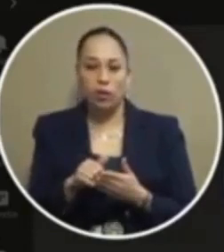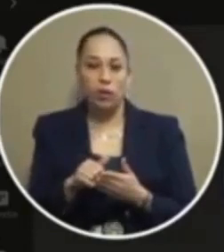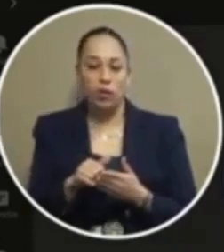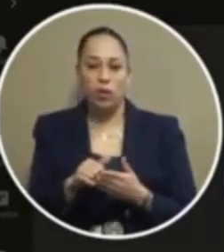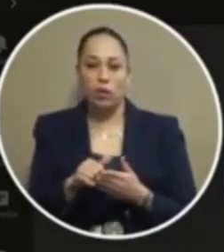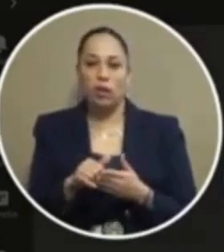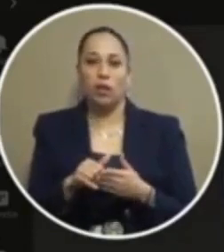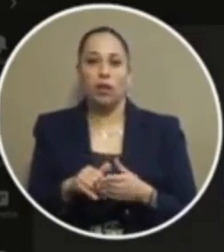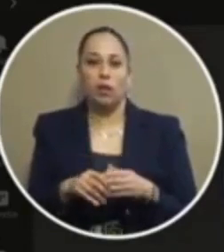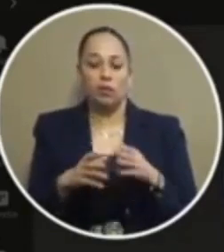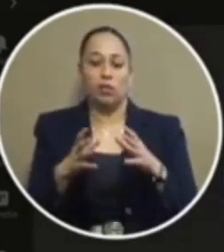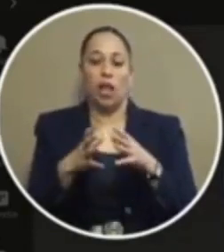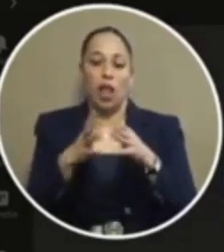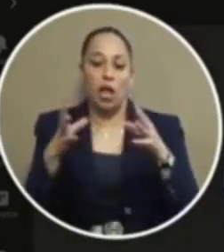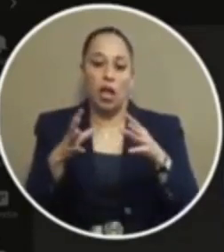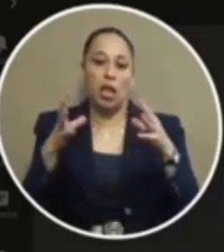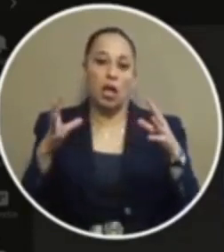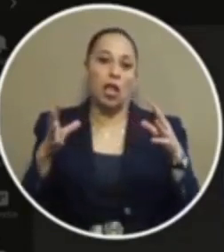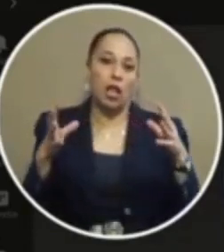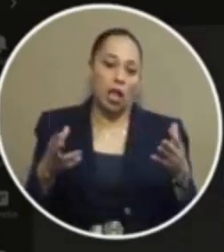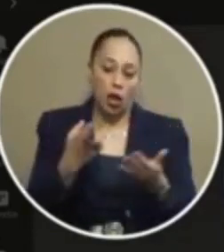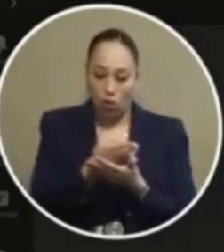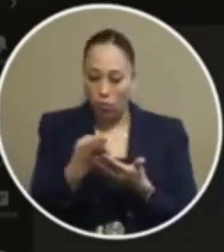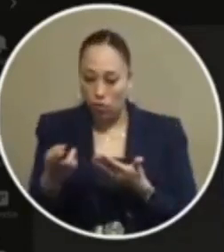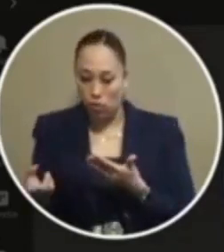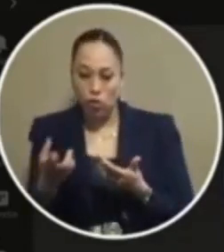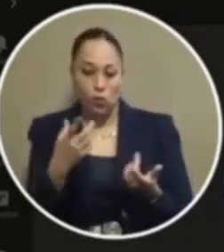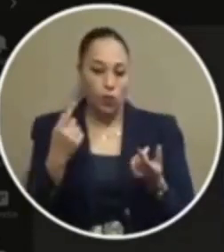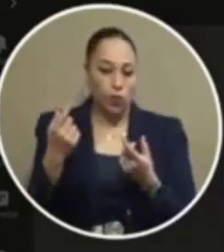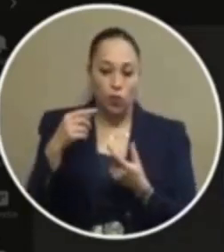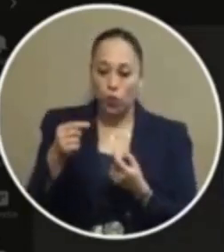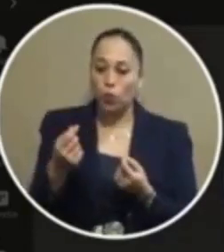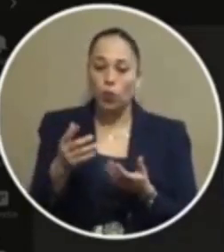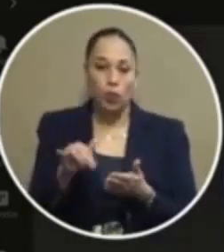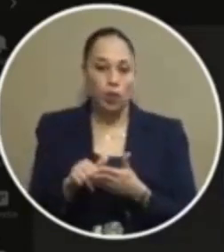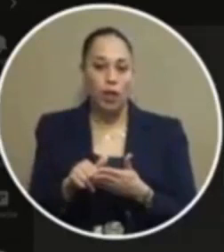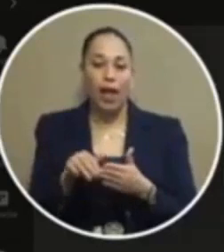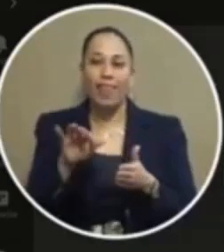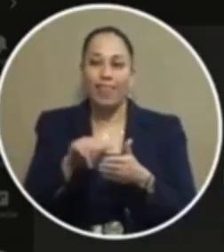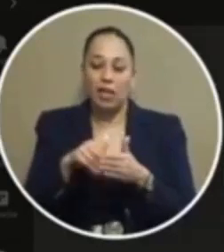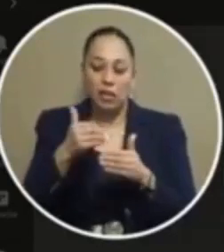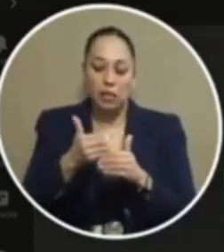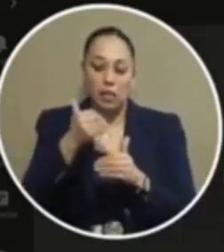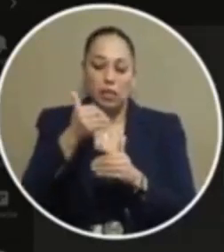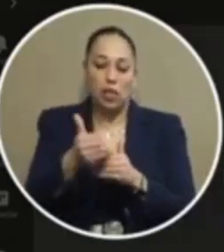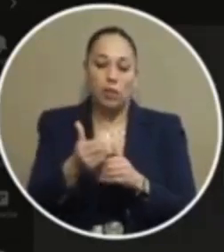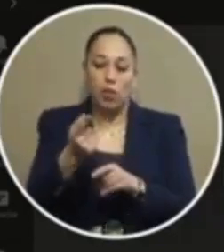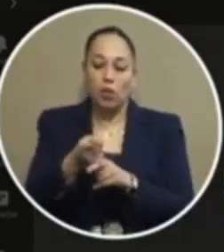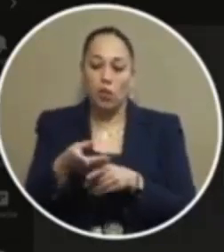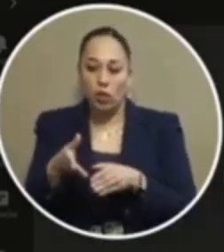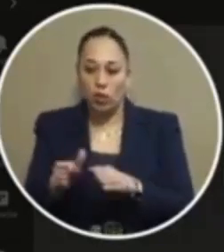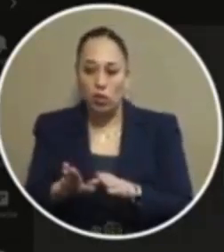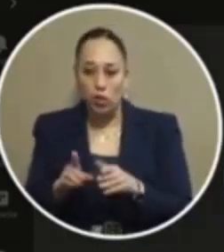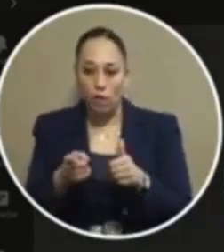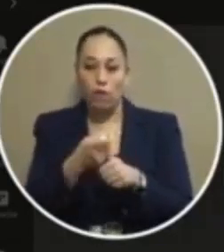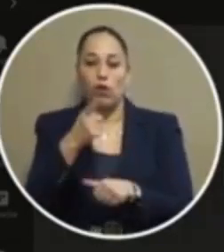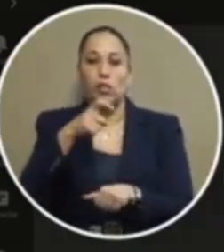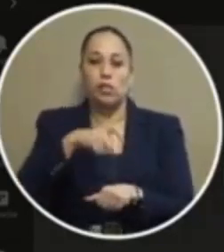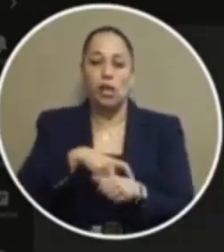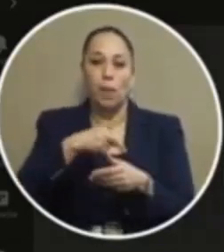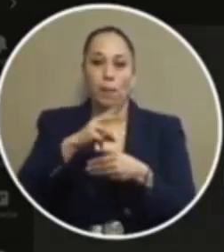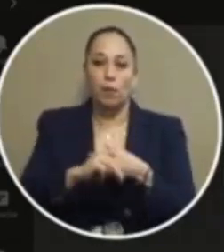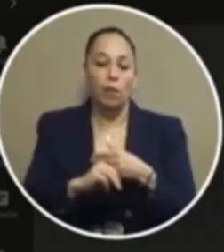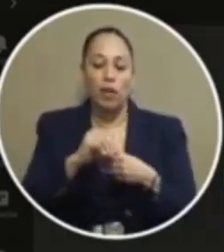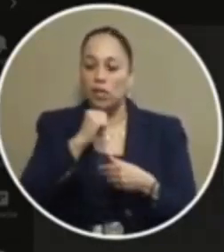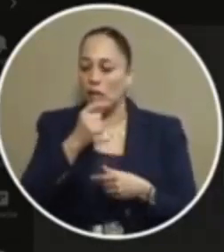mountains and mountains and mountains of research and done on it this is a step in the right direction the first chance program does not have